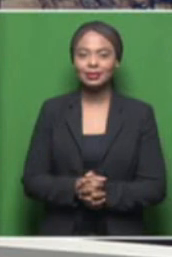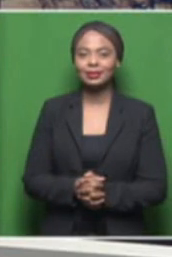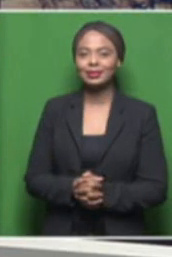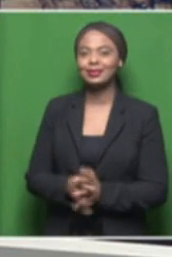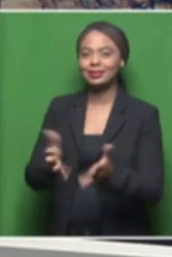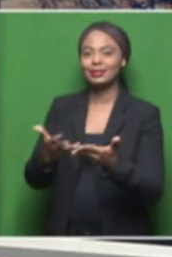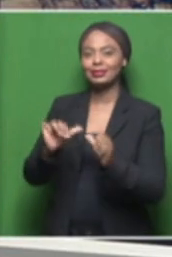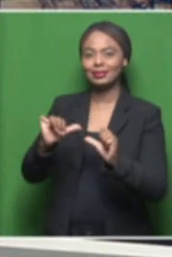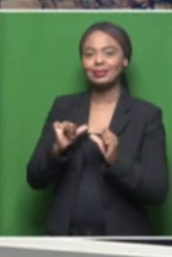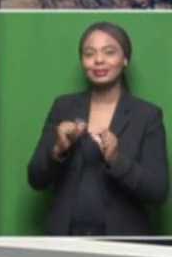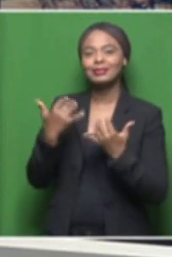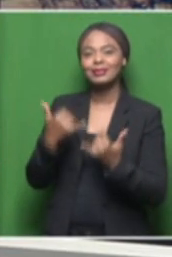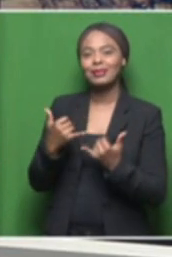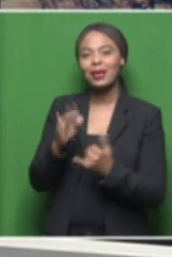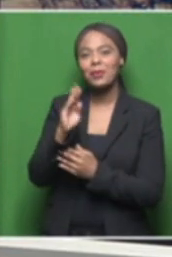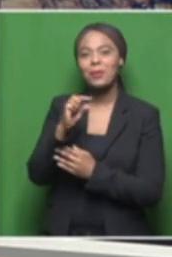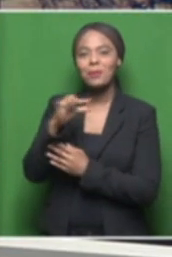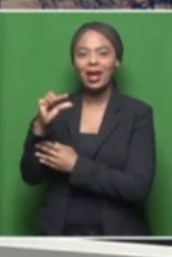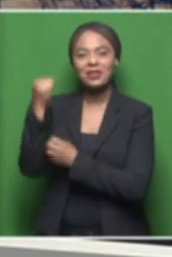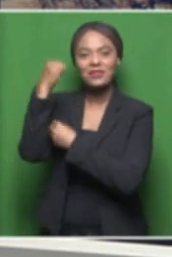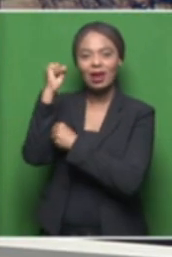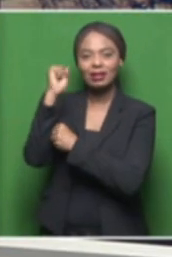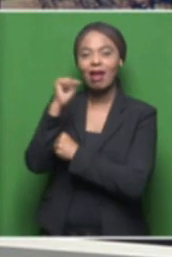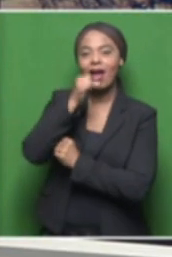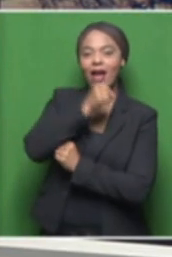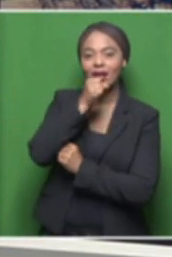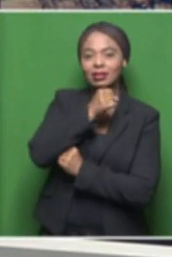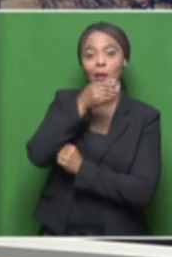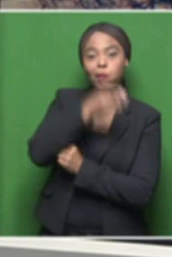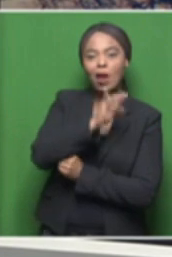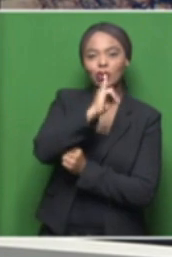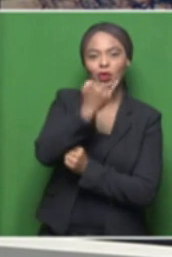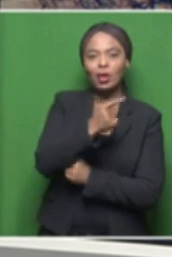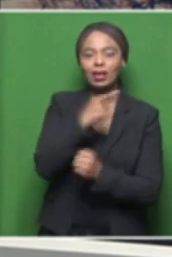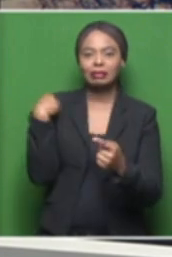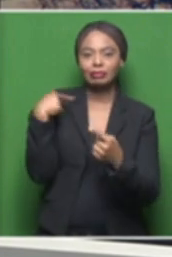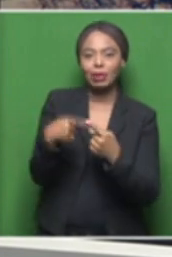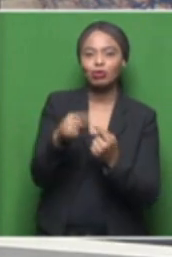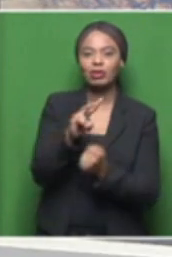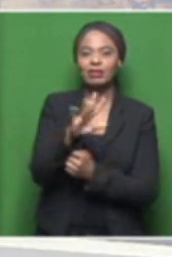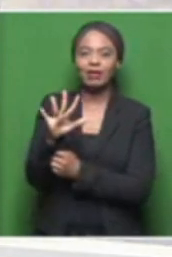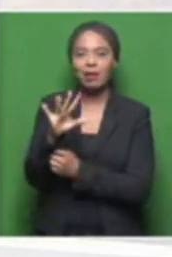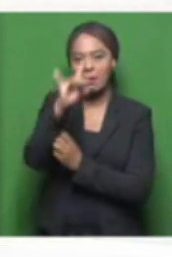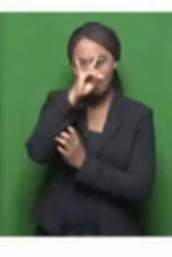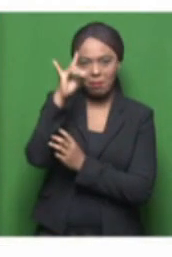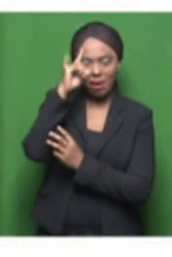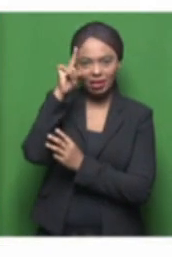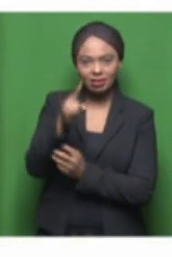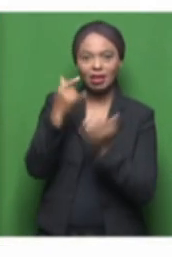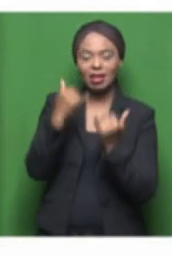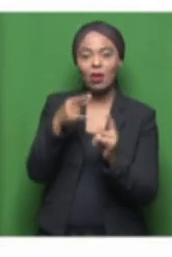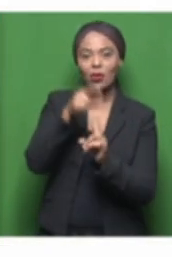The Bag Factory Artist Studio in Johannesburg will today, until the 24th of March, be hosting textile artist Siswe